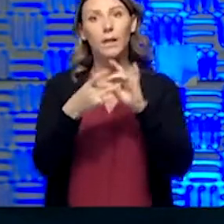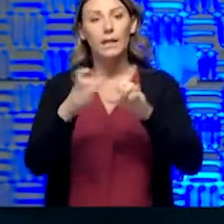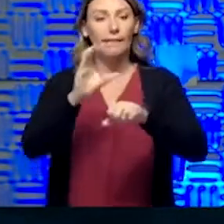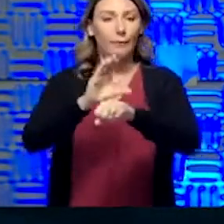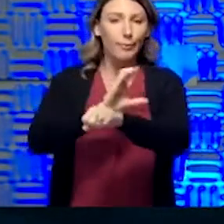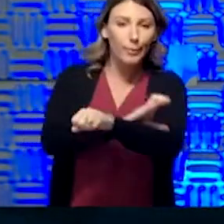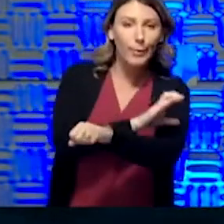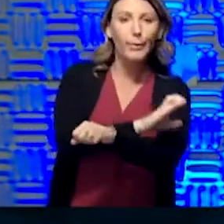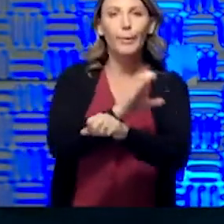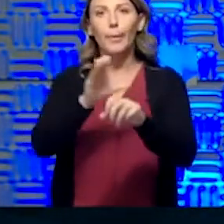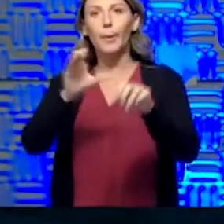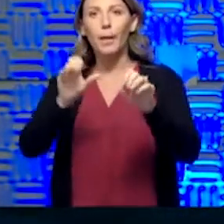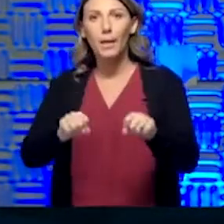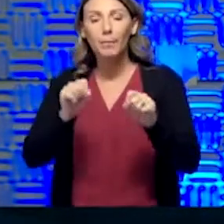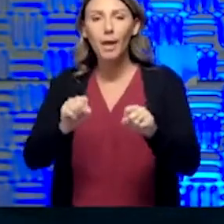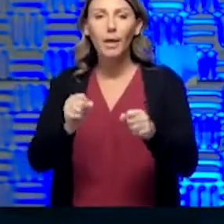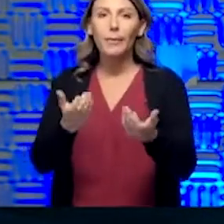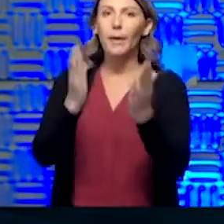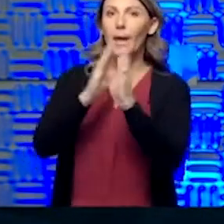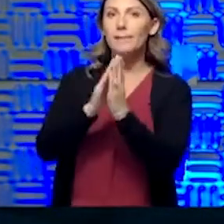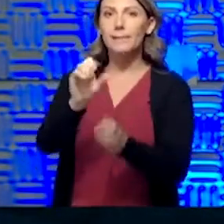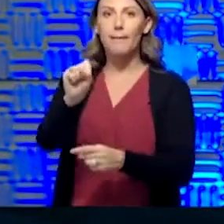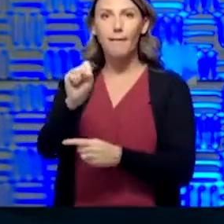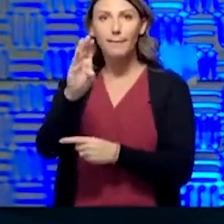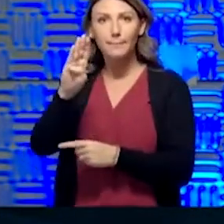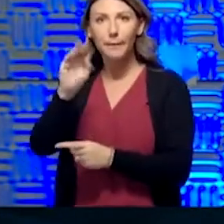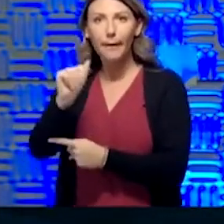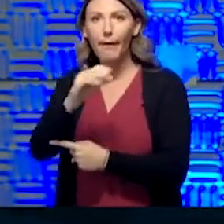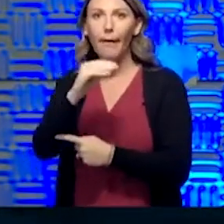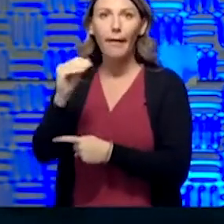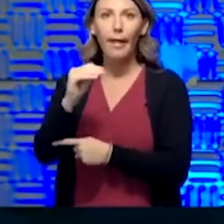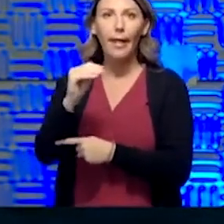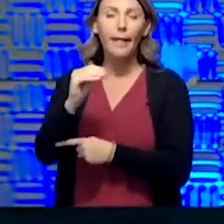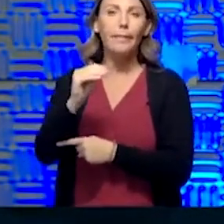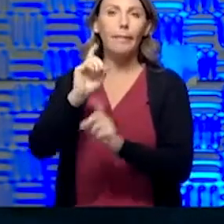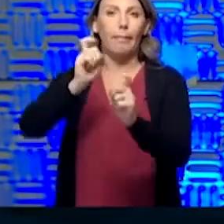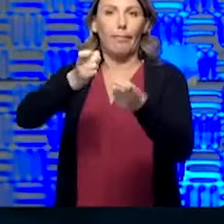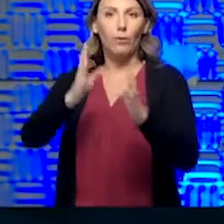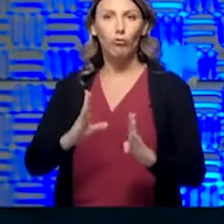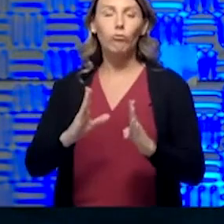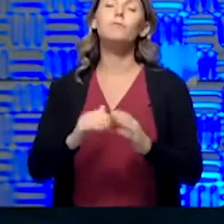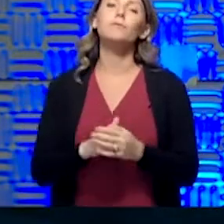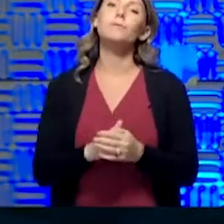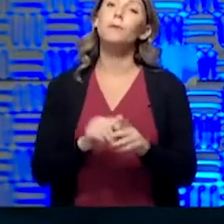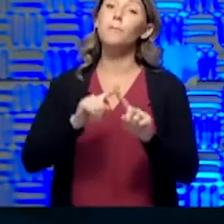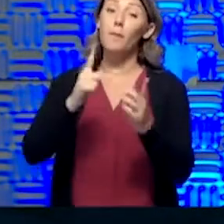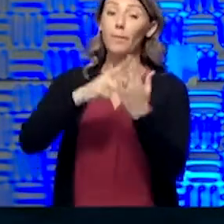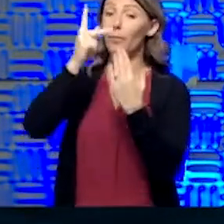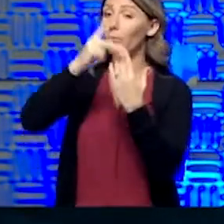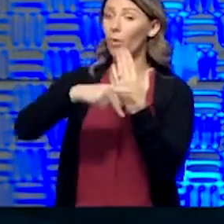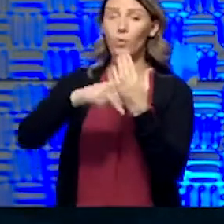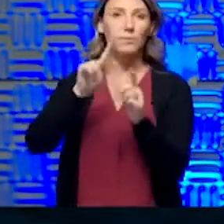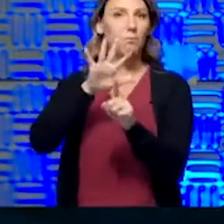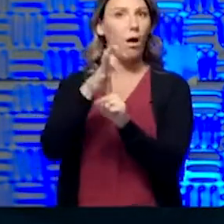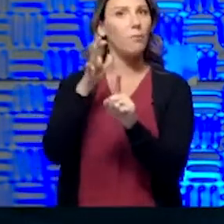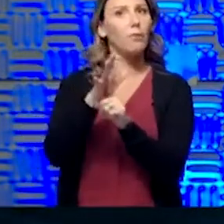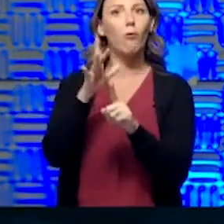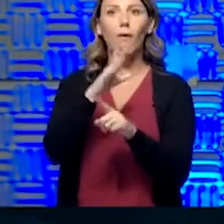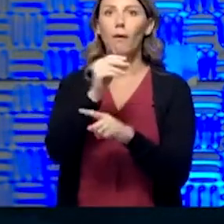of what we're asking the SBA and lenders to do, but it is a program that has been popular and working.